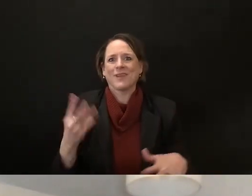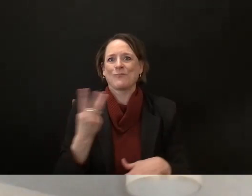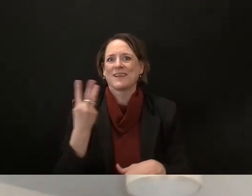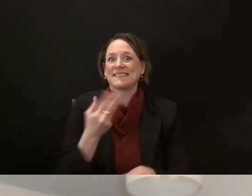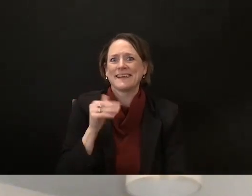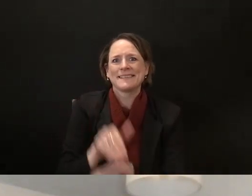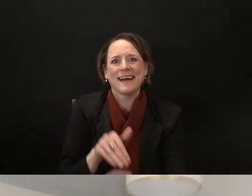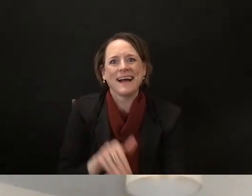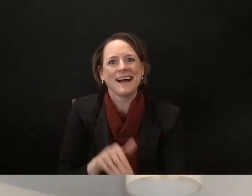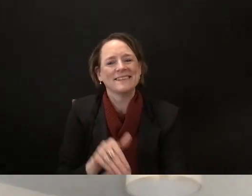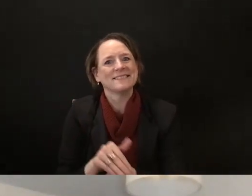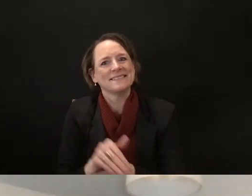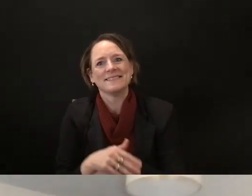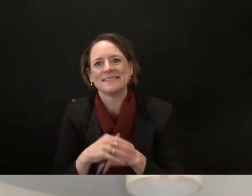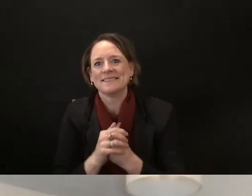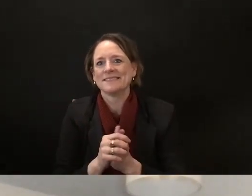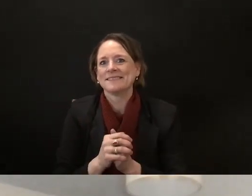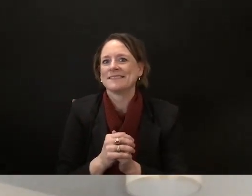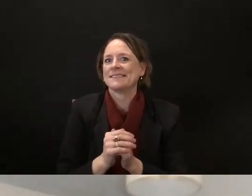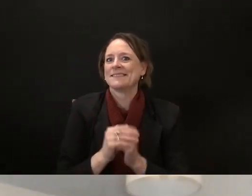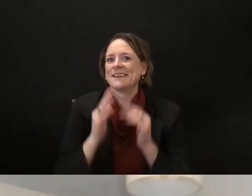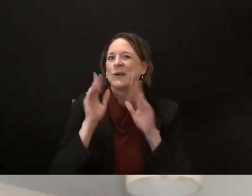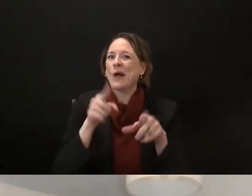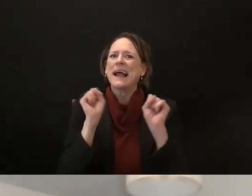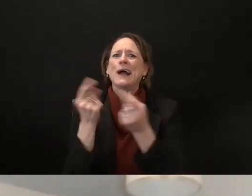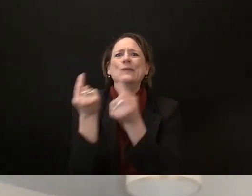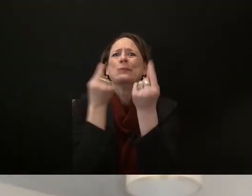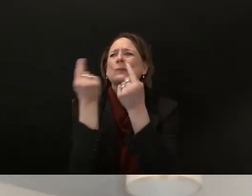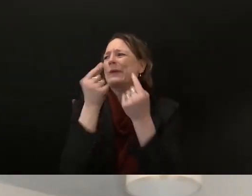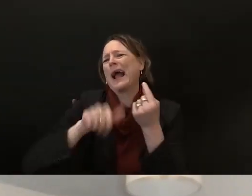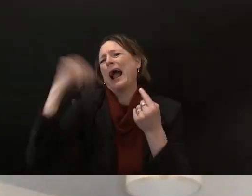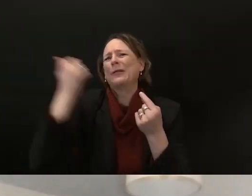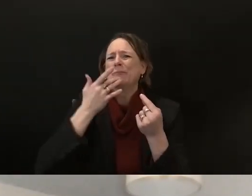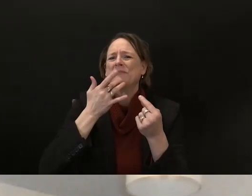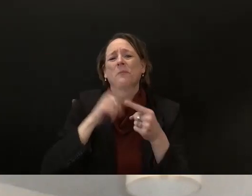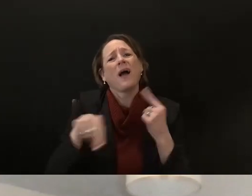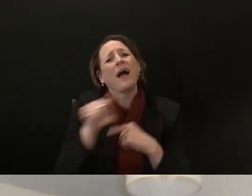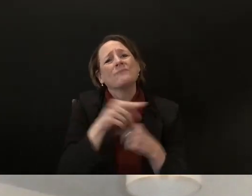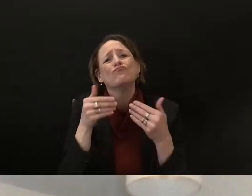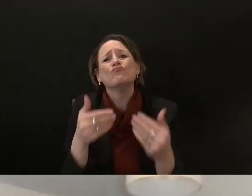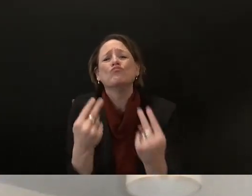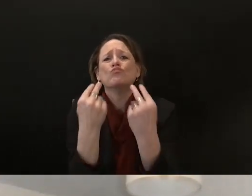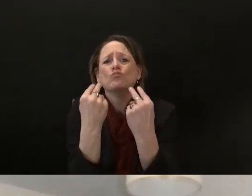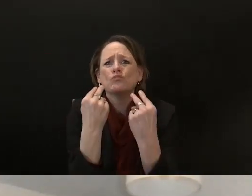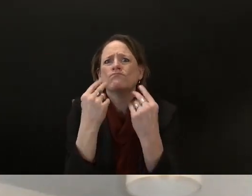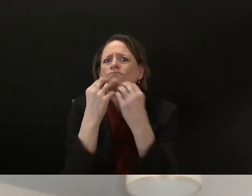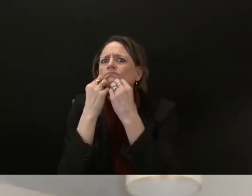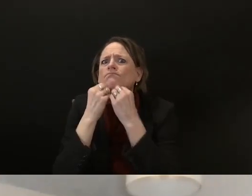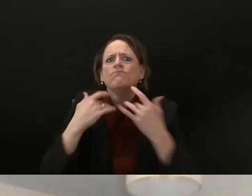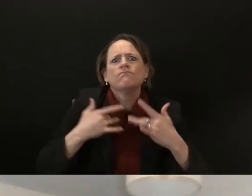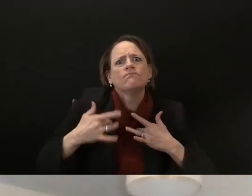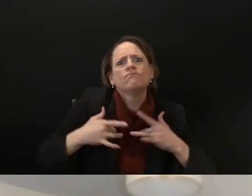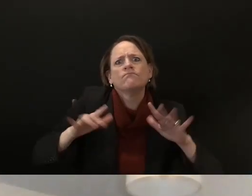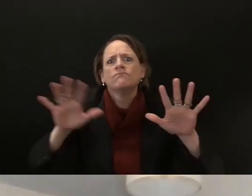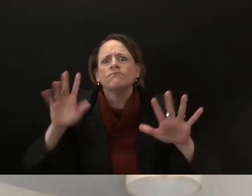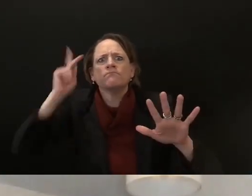i i appreciate you guys being civically engaged and taking the time to uh ask questions uh follow up and to